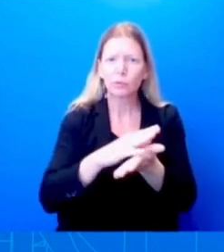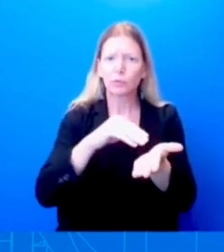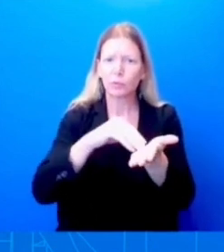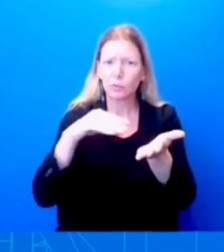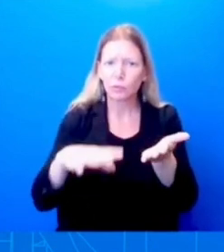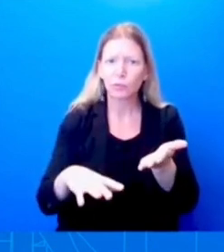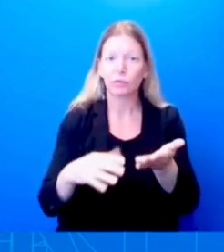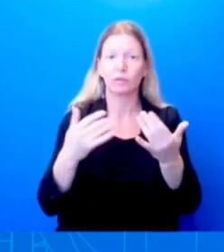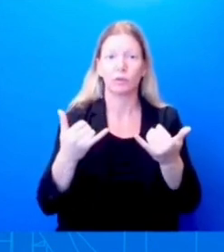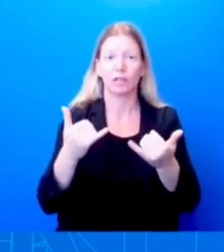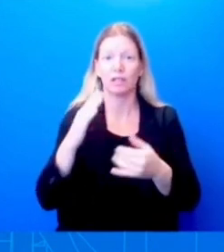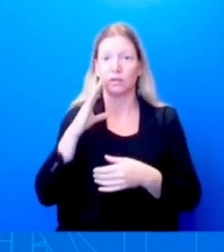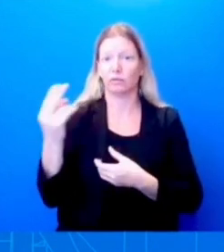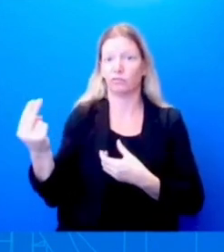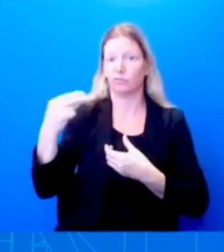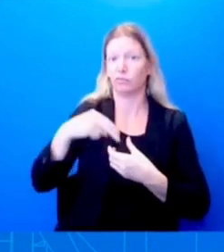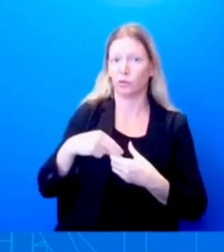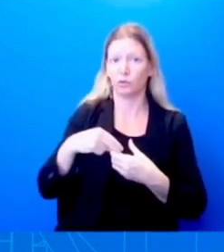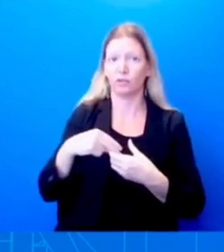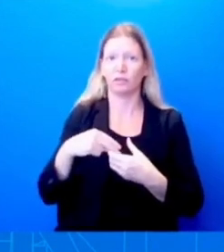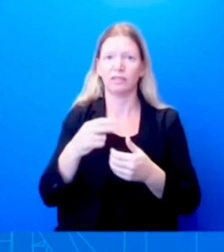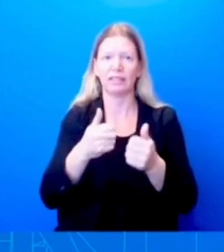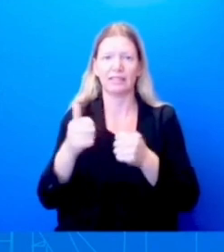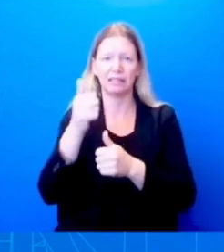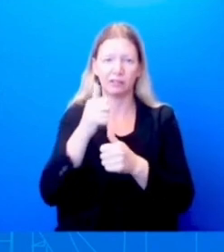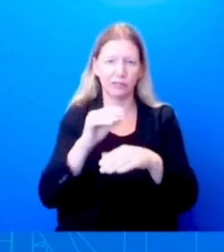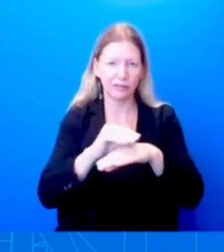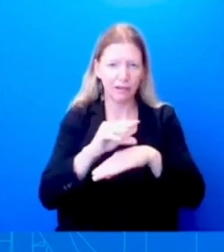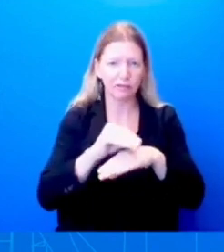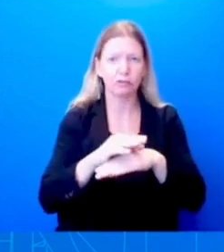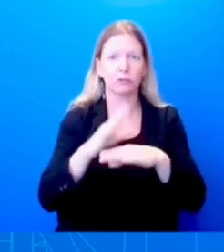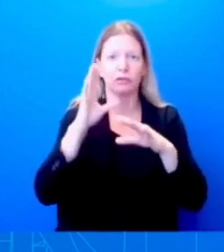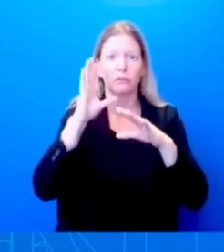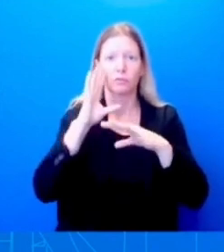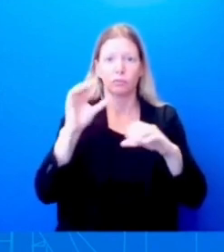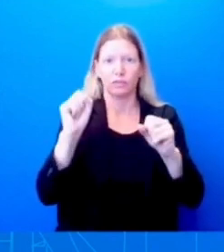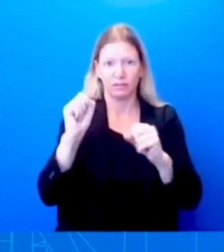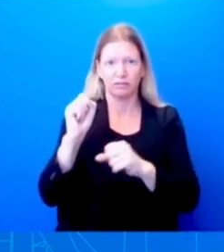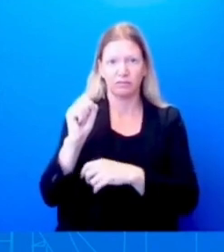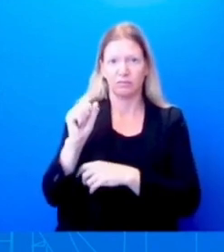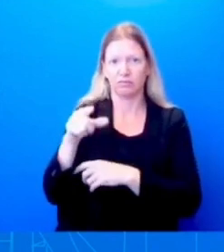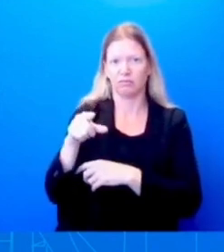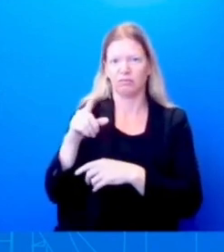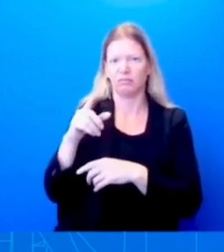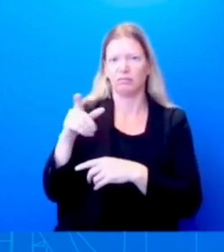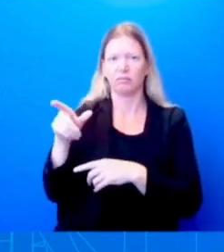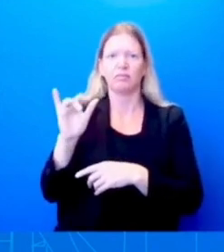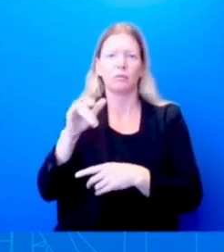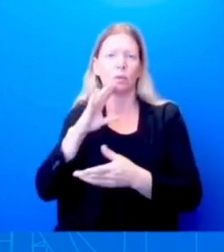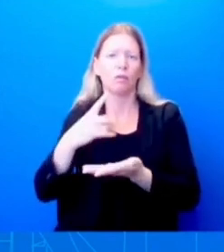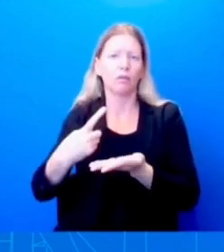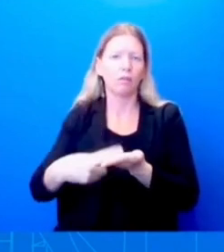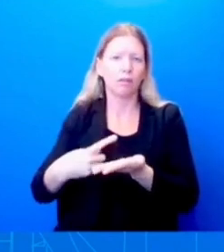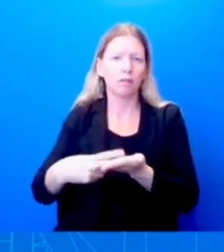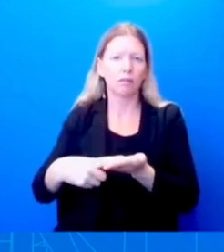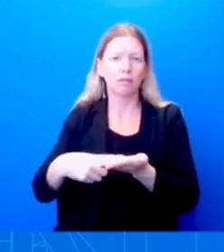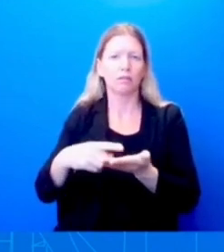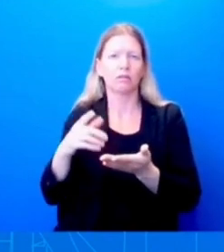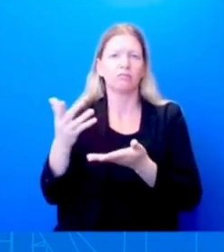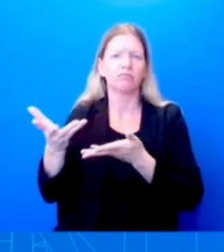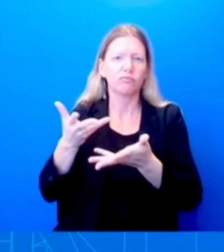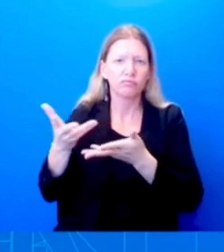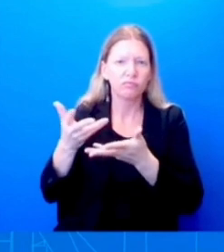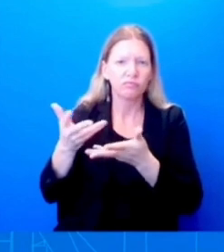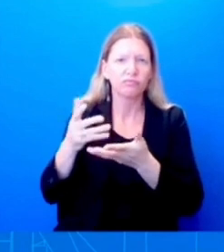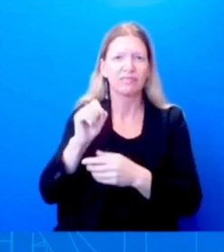Engagement, Stephen Benjamin, who is here to discuss the present March on Washington commemoration engagements today. And the